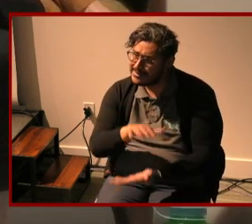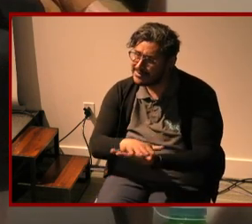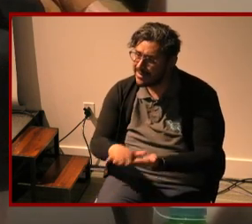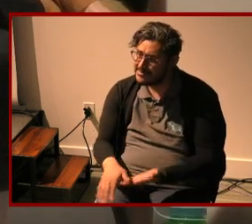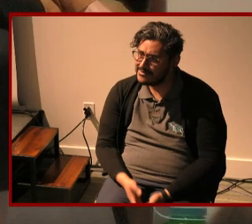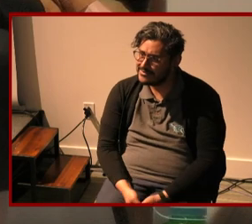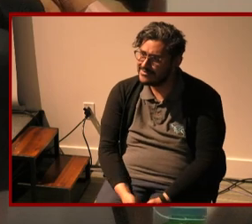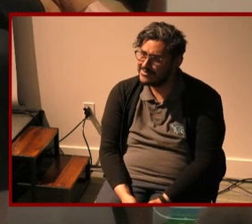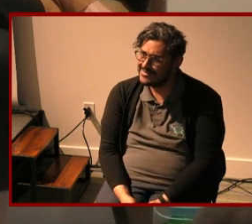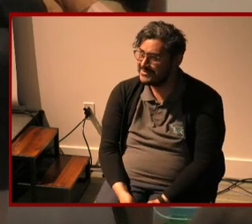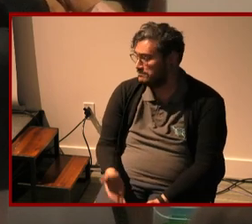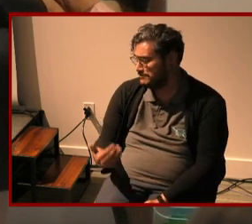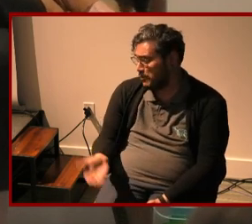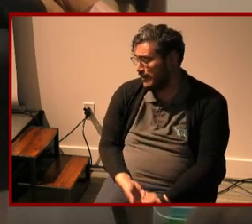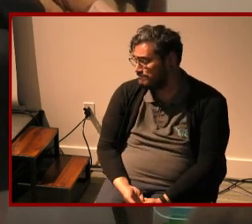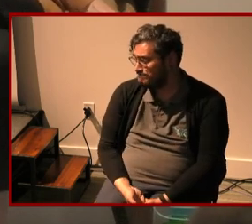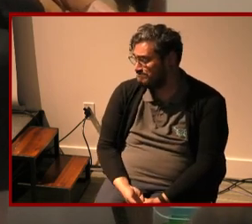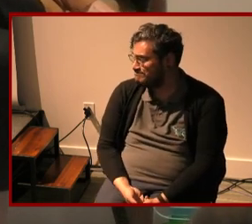you're welcome